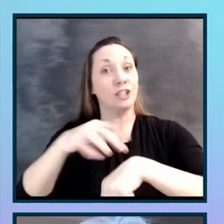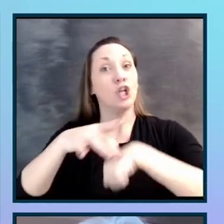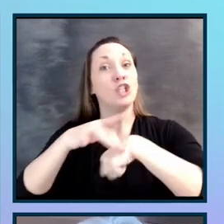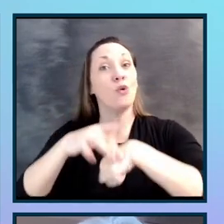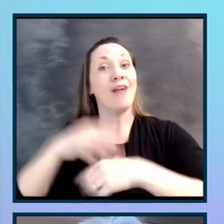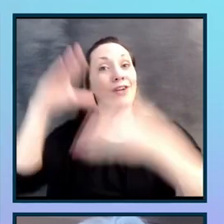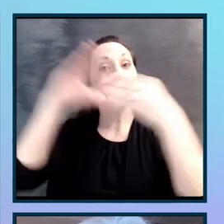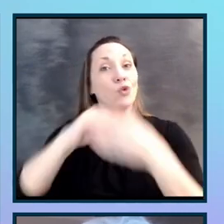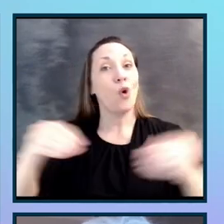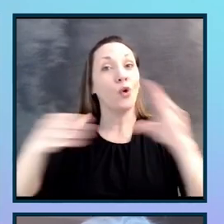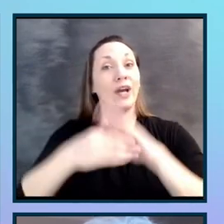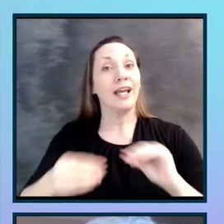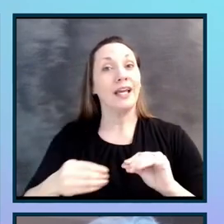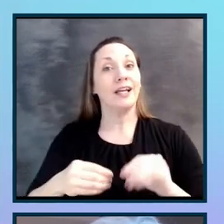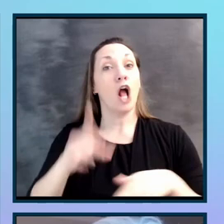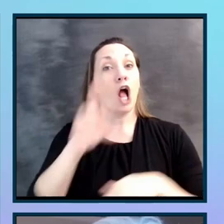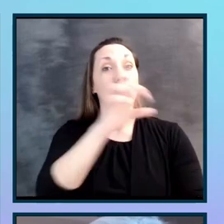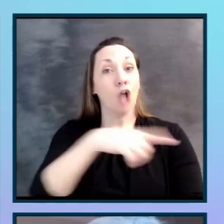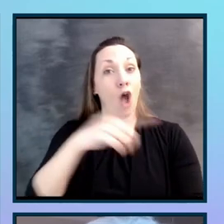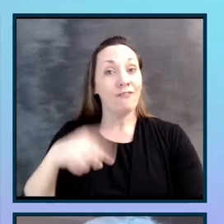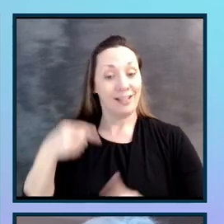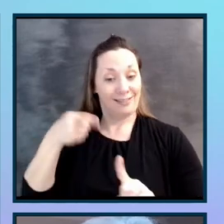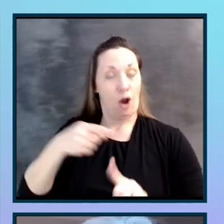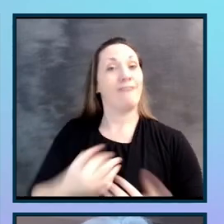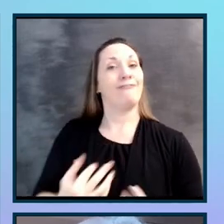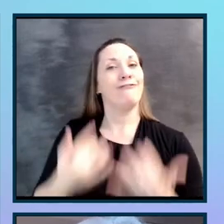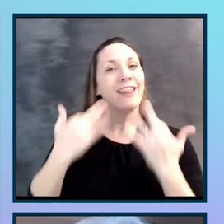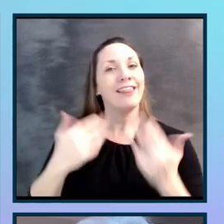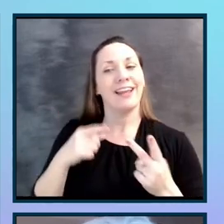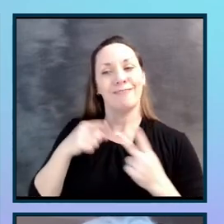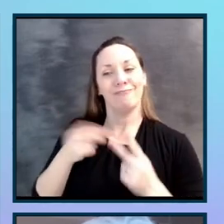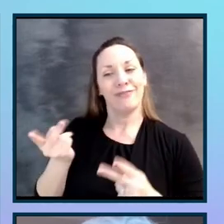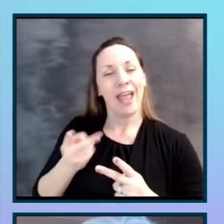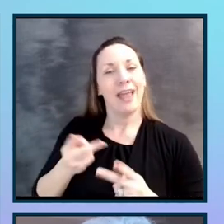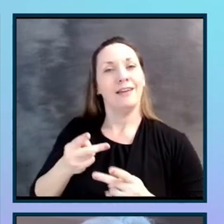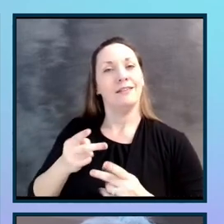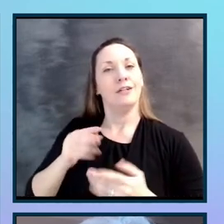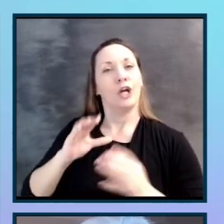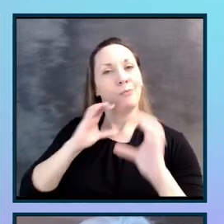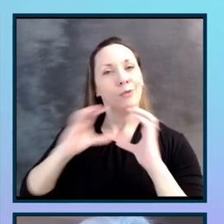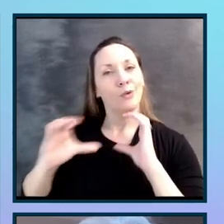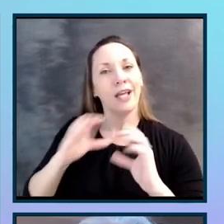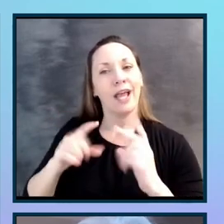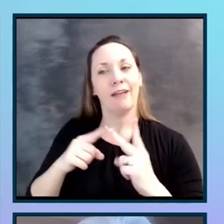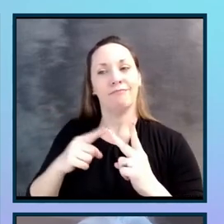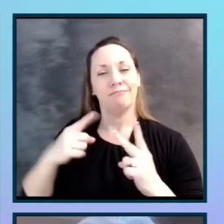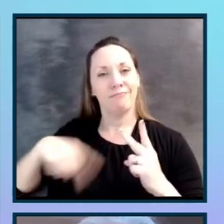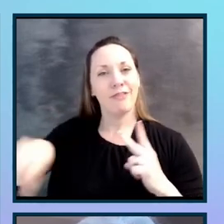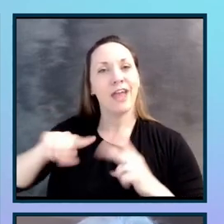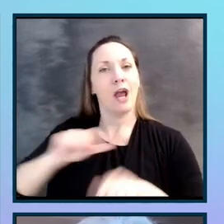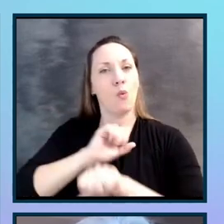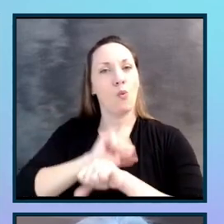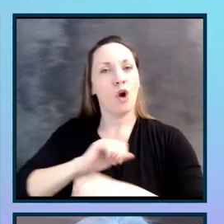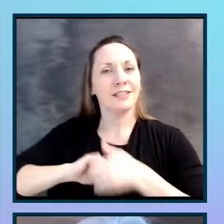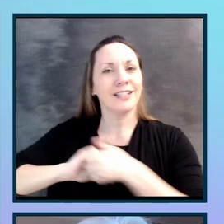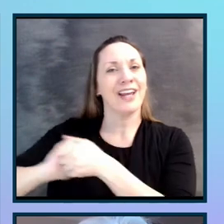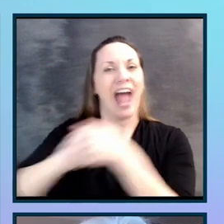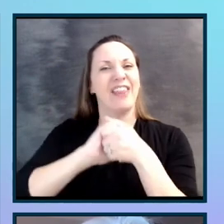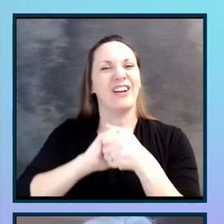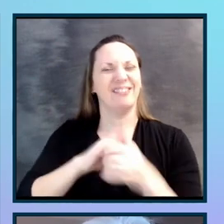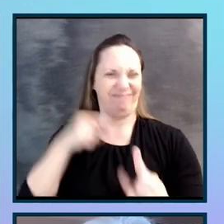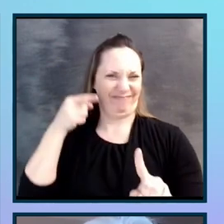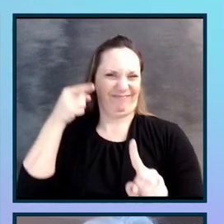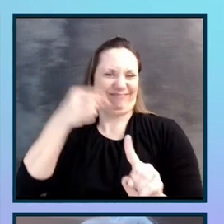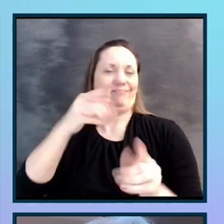Dolphins are friendly. Dolphins communicate. Dolphins work together. That's the structured negotiation